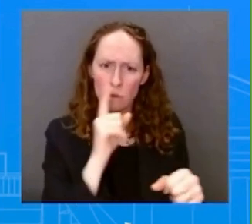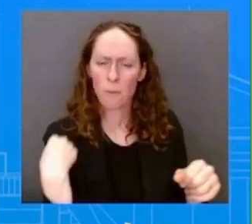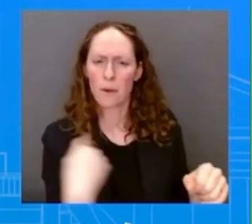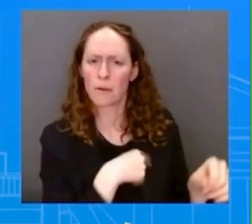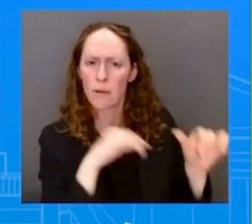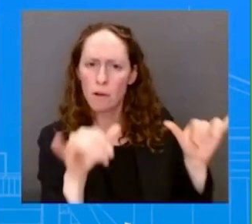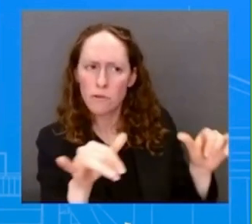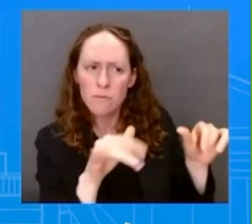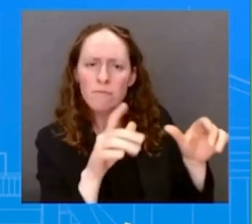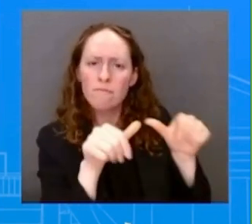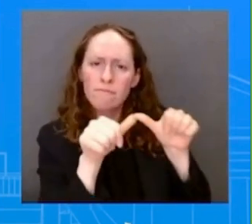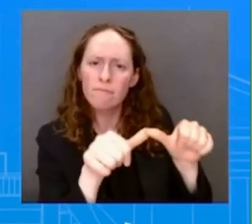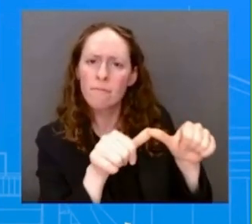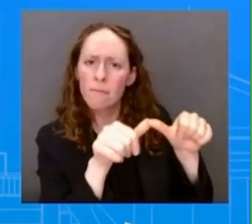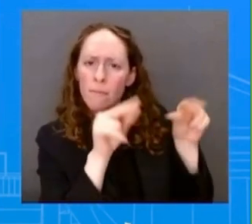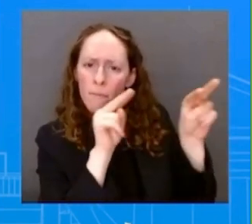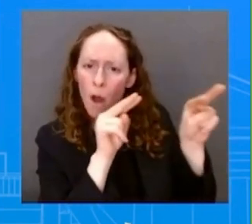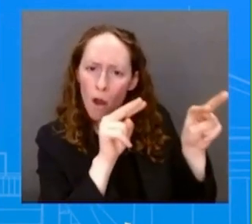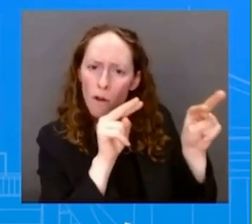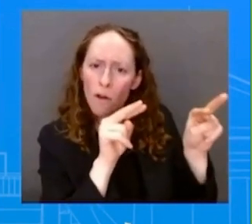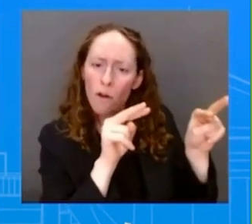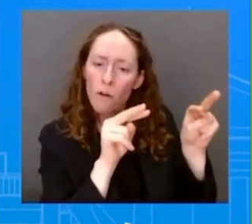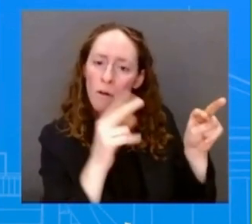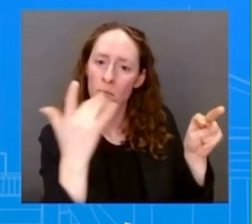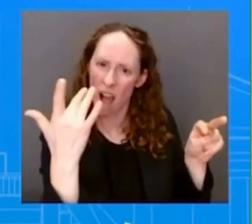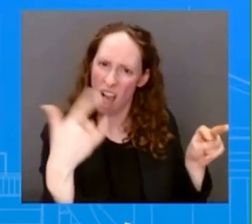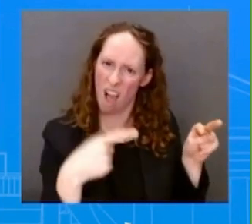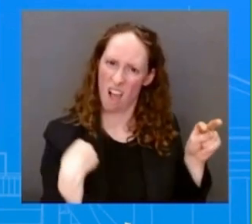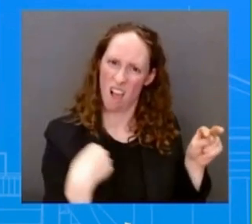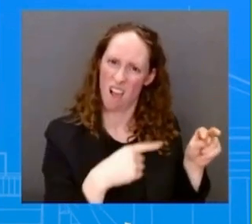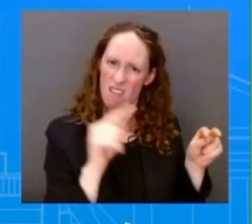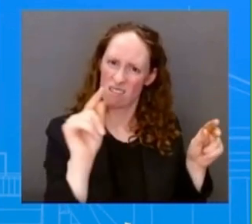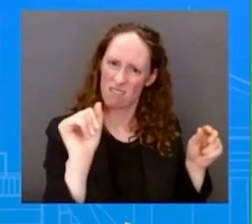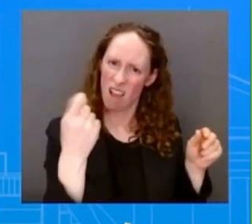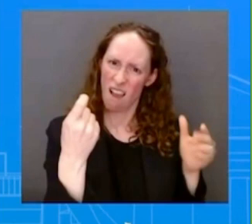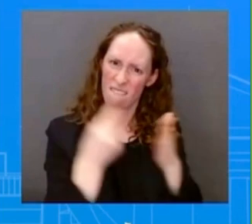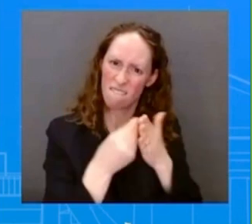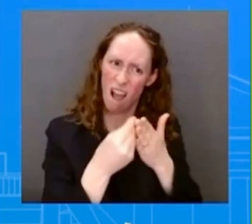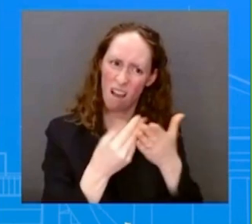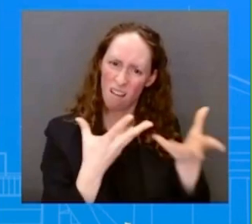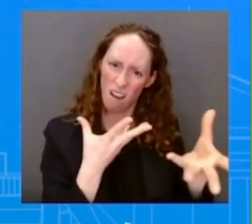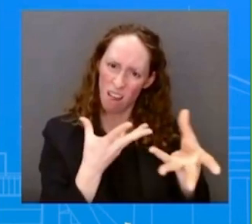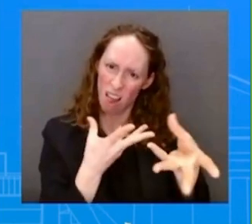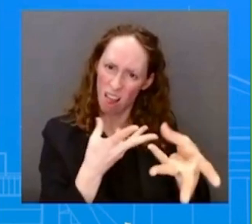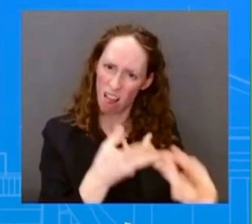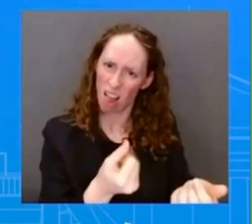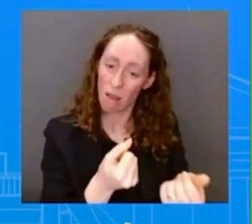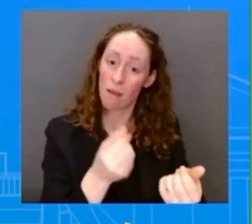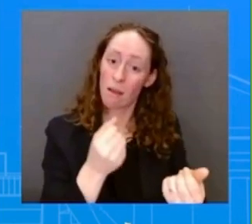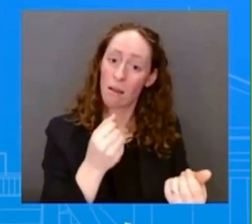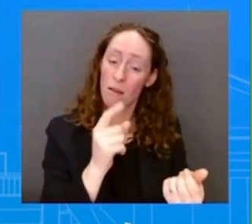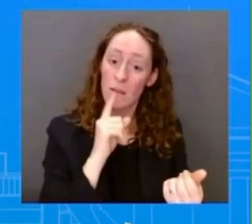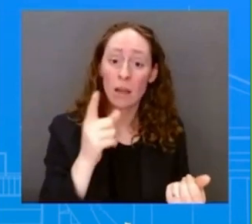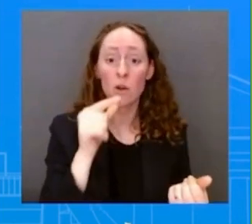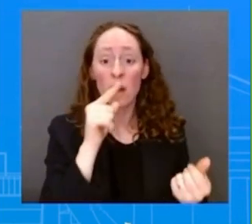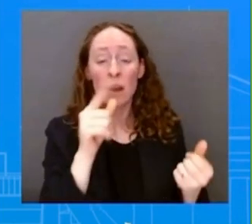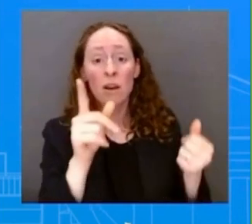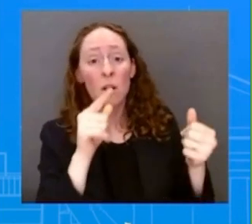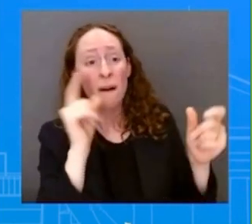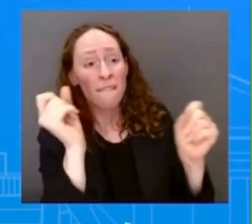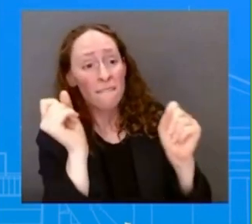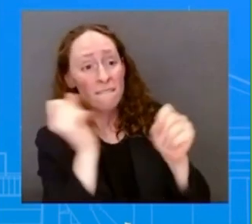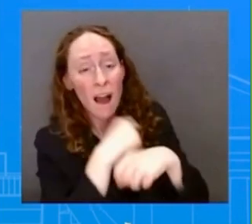going to Ukraine, but it is a war, um, and real people are fighting and real people are dying. Um, and in battle, you can't predict every single,